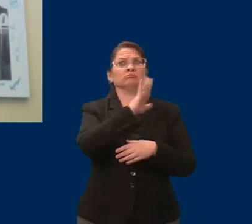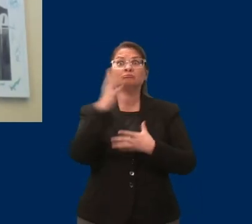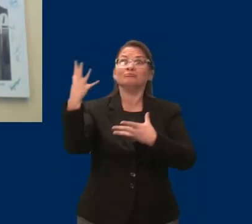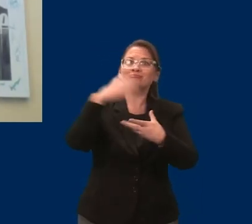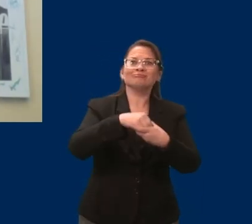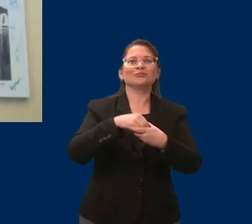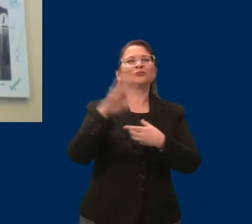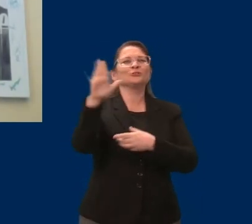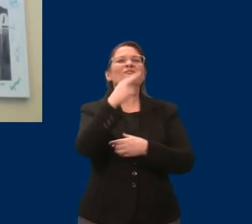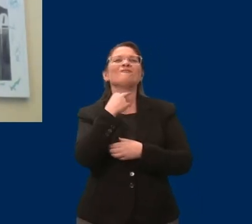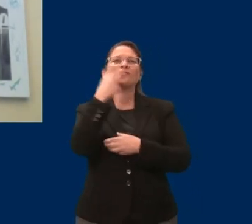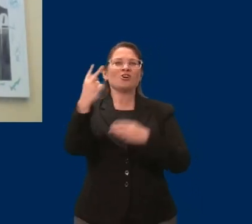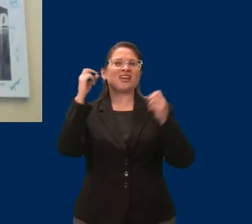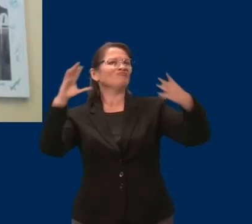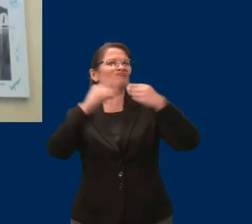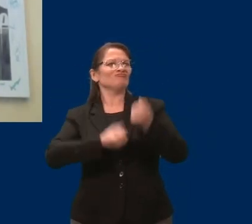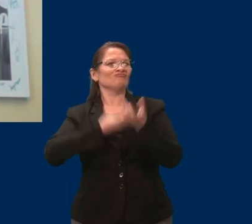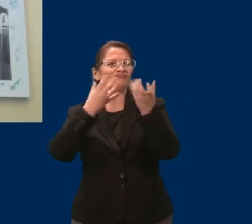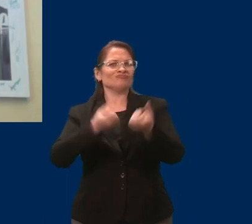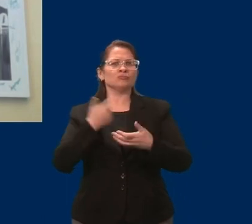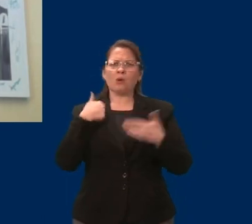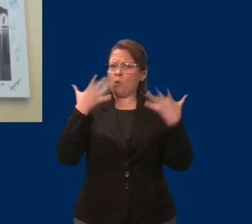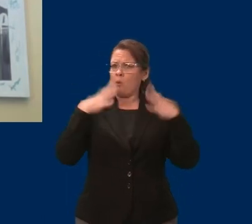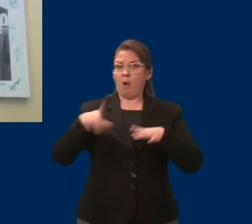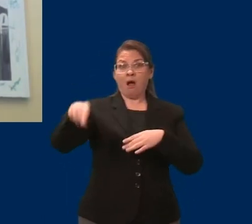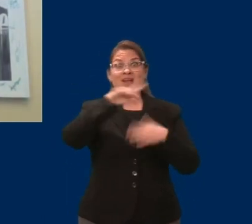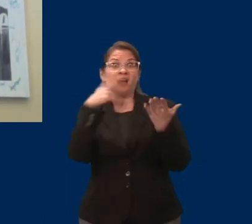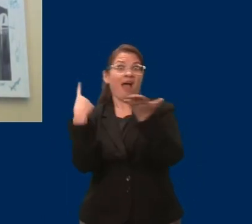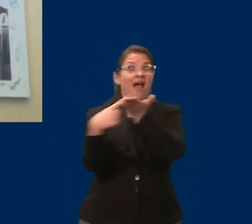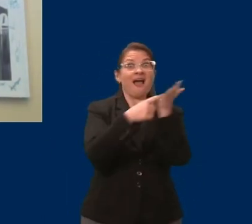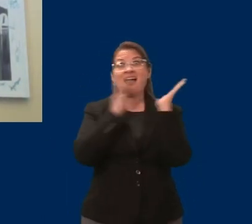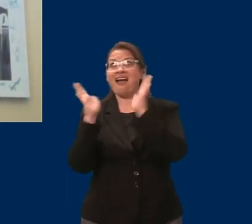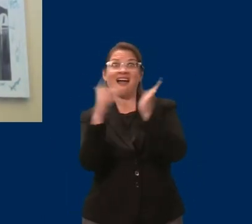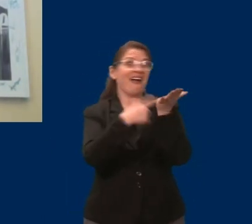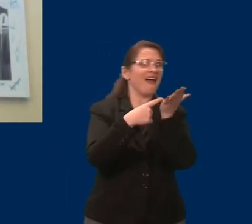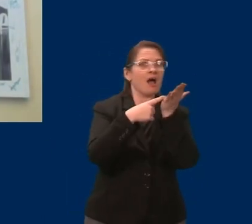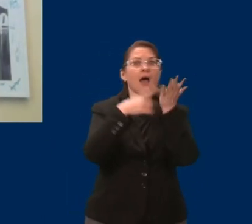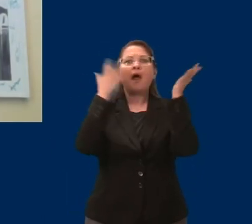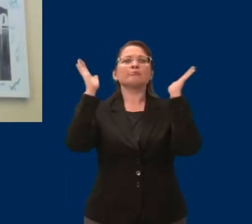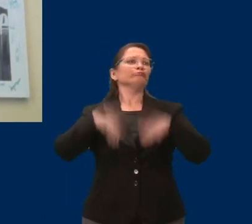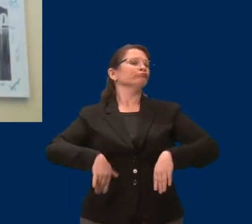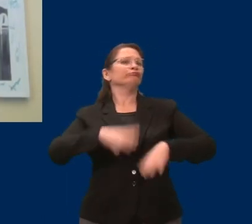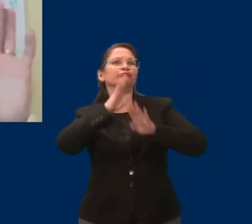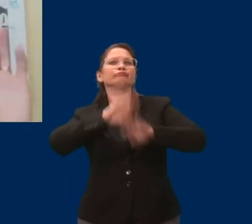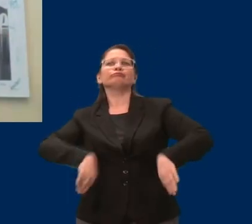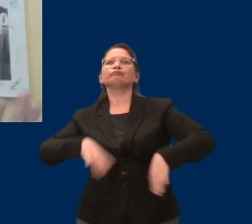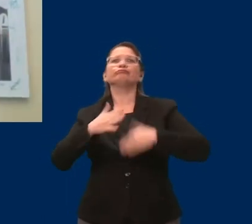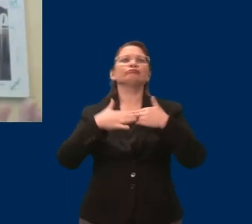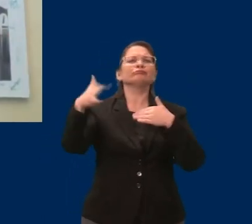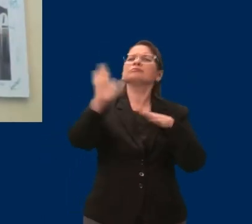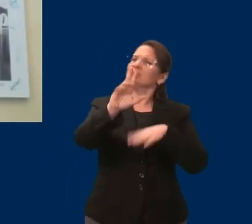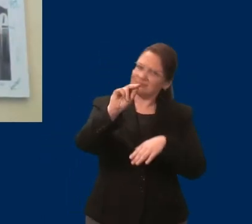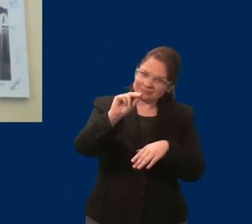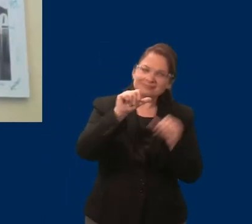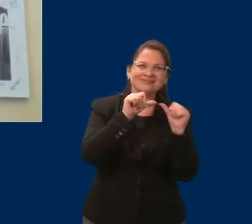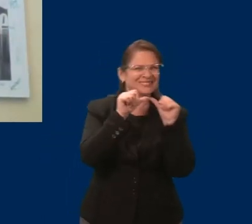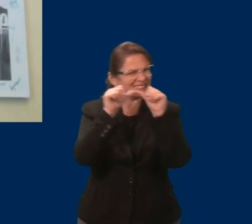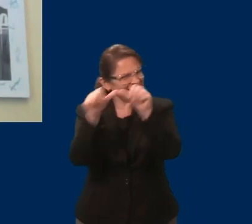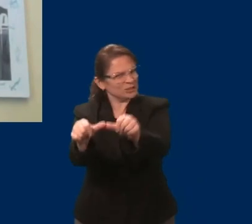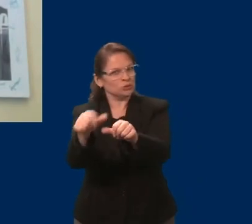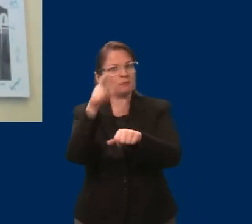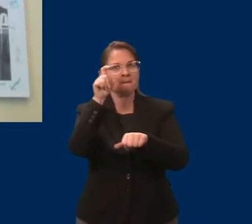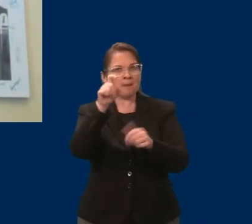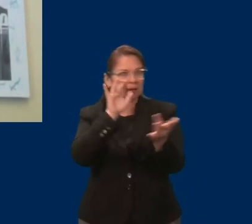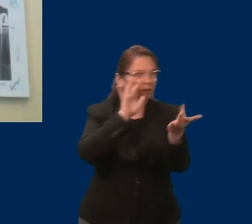conversations stop here. It matters tremendously that you connect with your legislators as a recovering legislator.